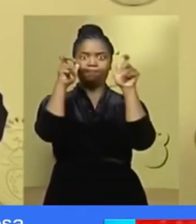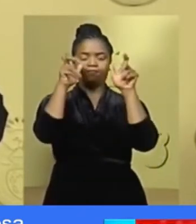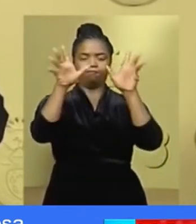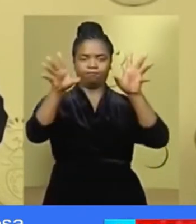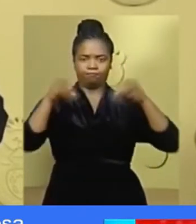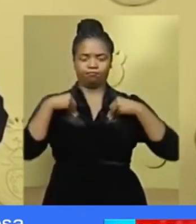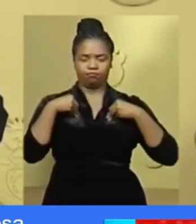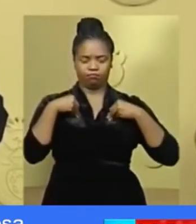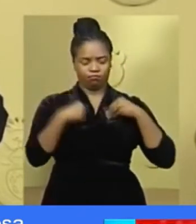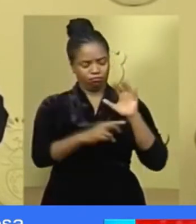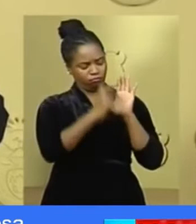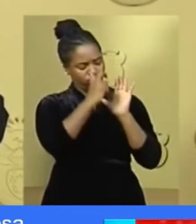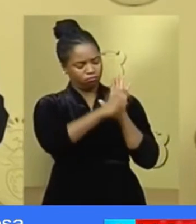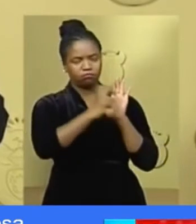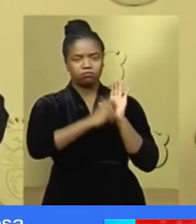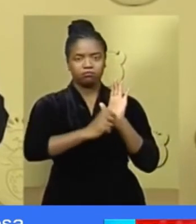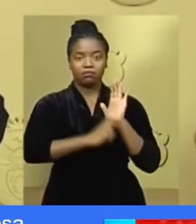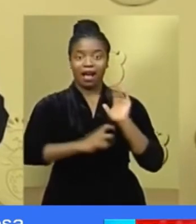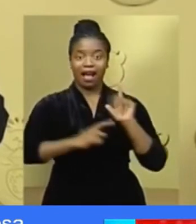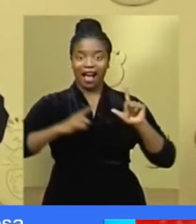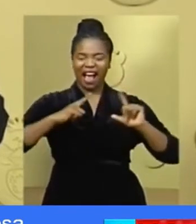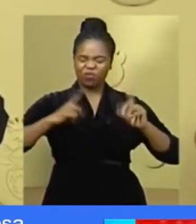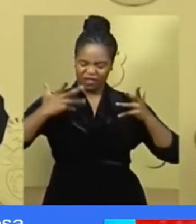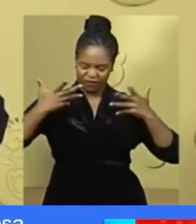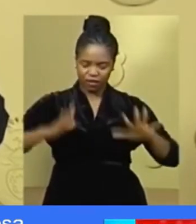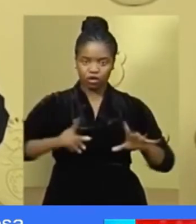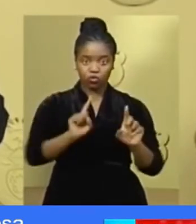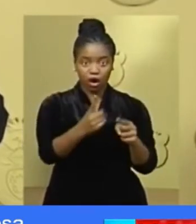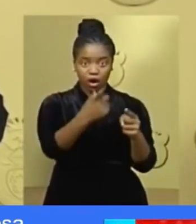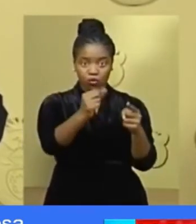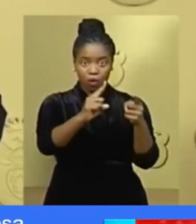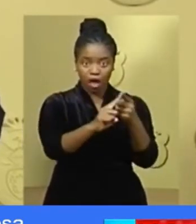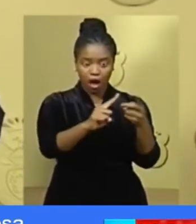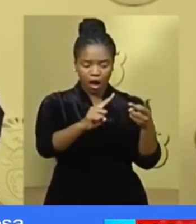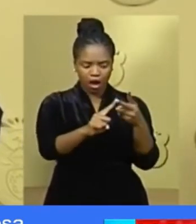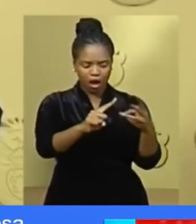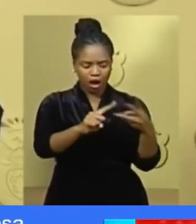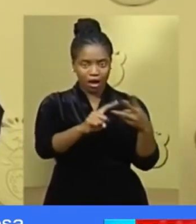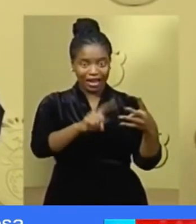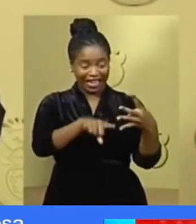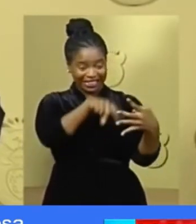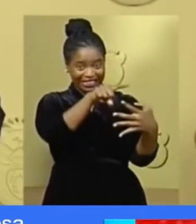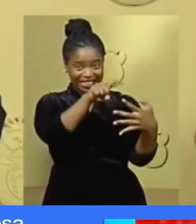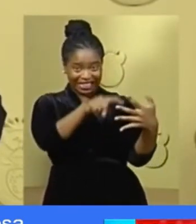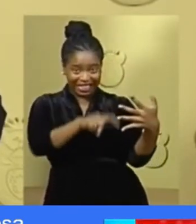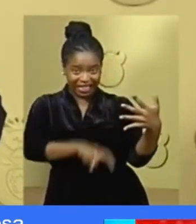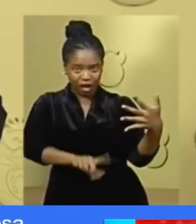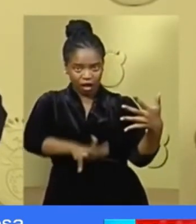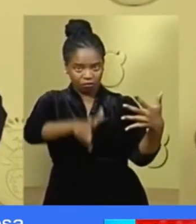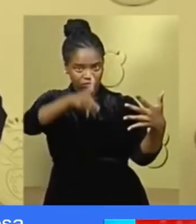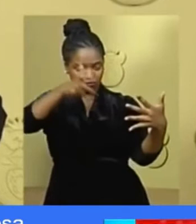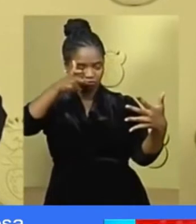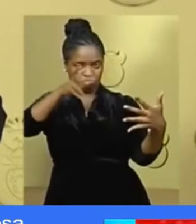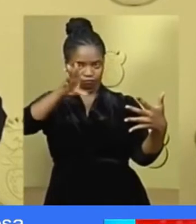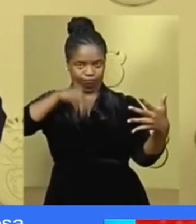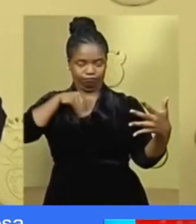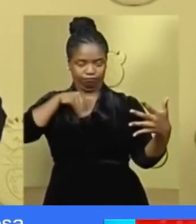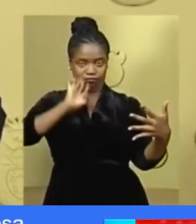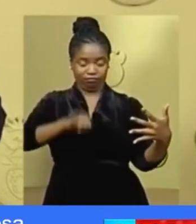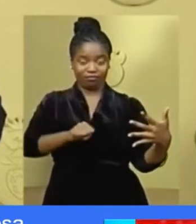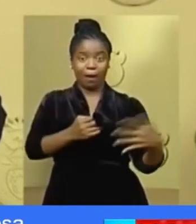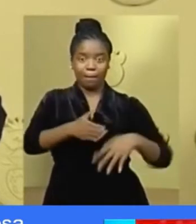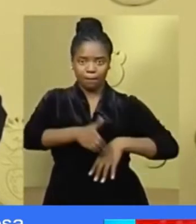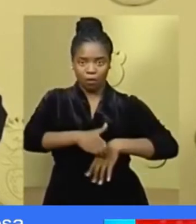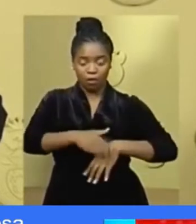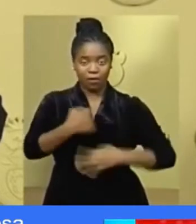to the regulations that have already been put in place and to the measures that I am going to announce this evening.